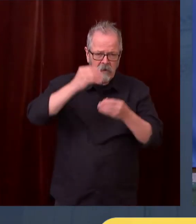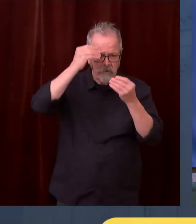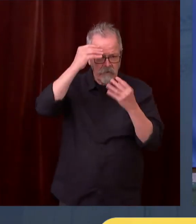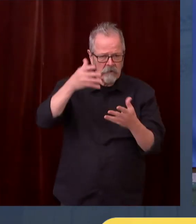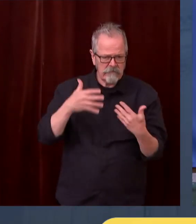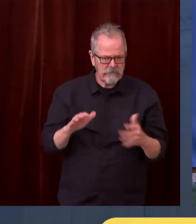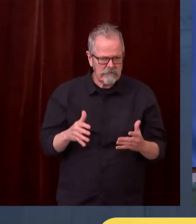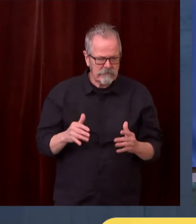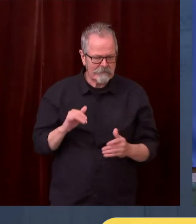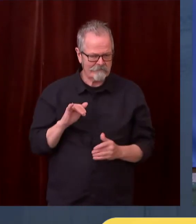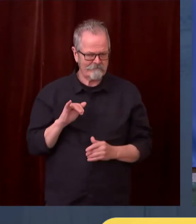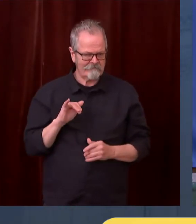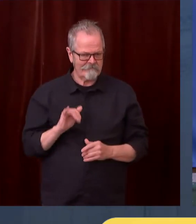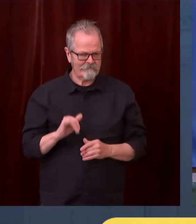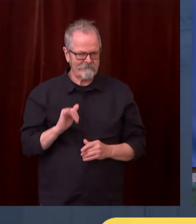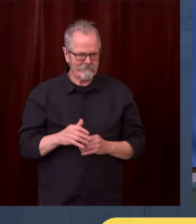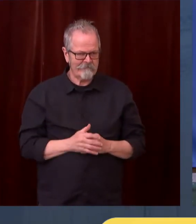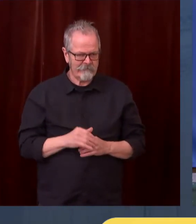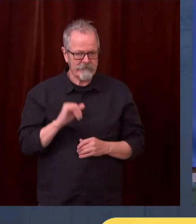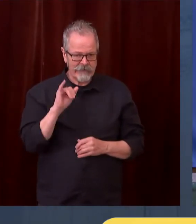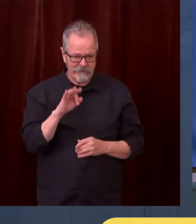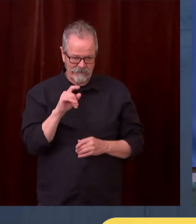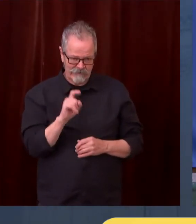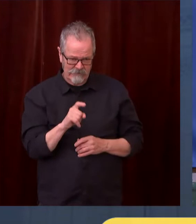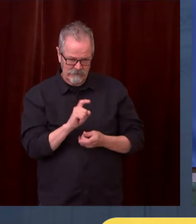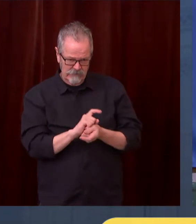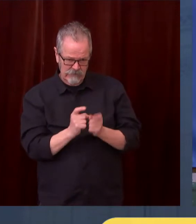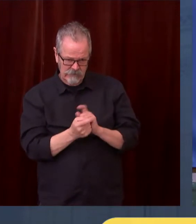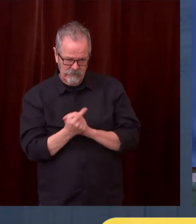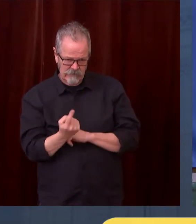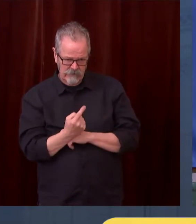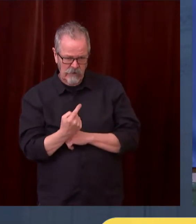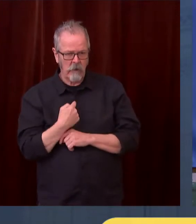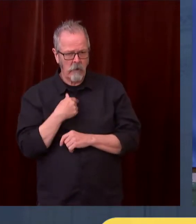any, would go into place. That's the way the metrics were set out.